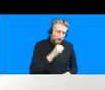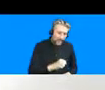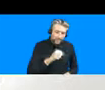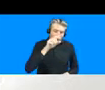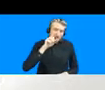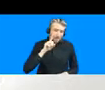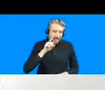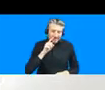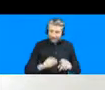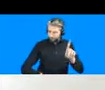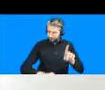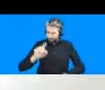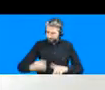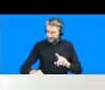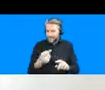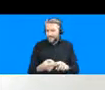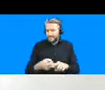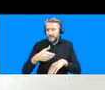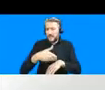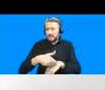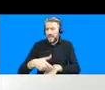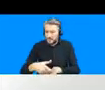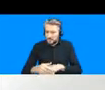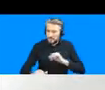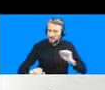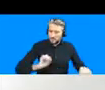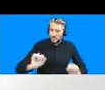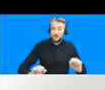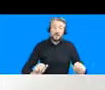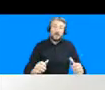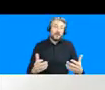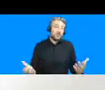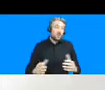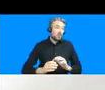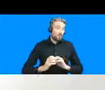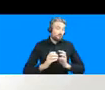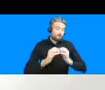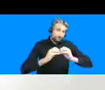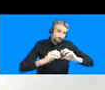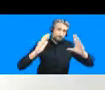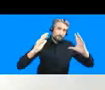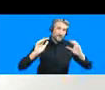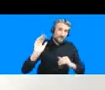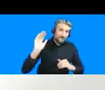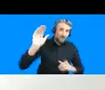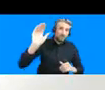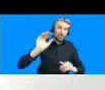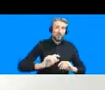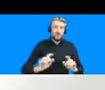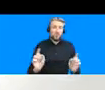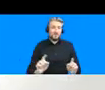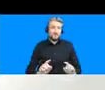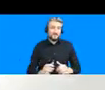to to evictions and displacements so what kind of urban future are we looking at in terms of you know a city like karachi so